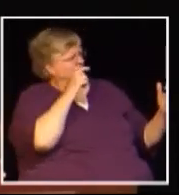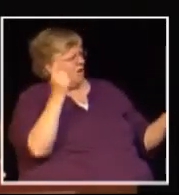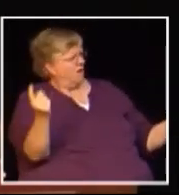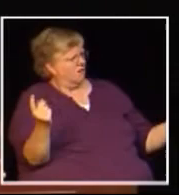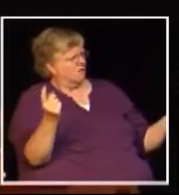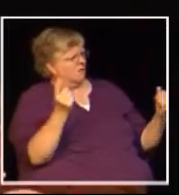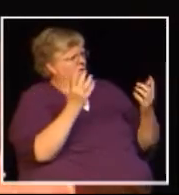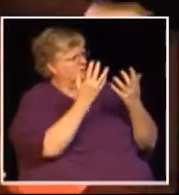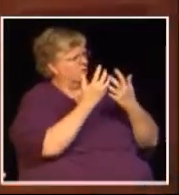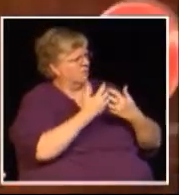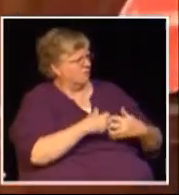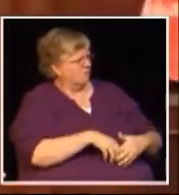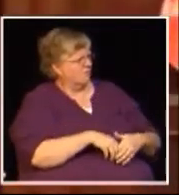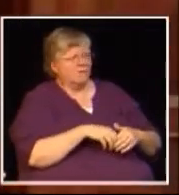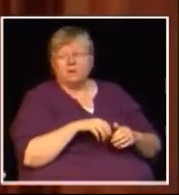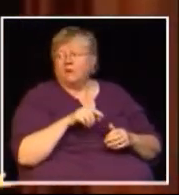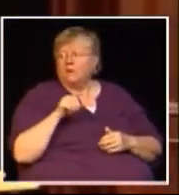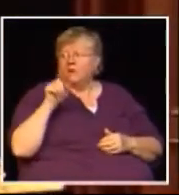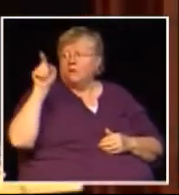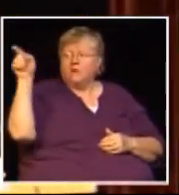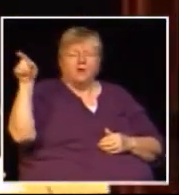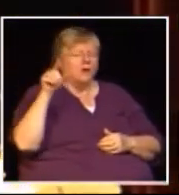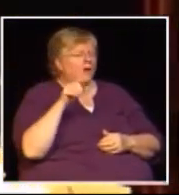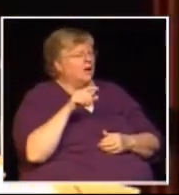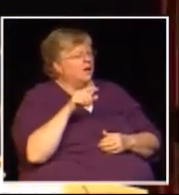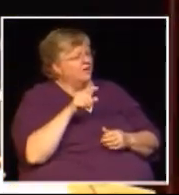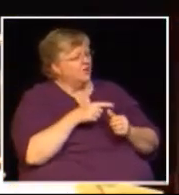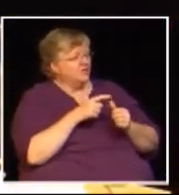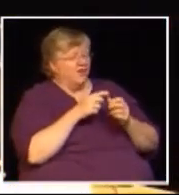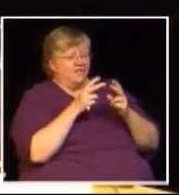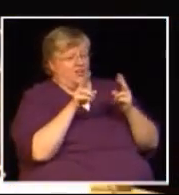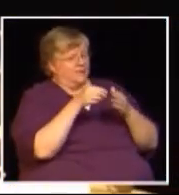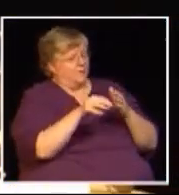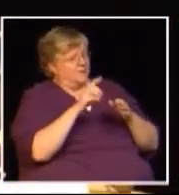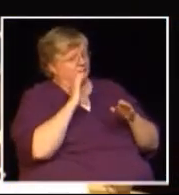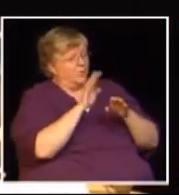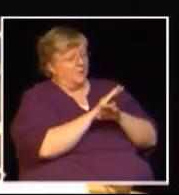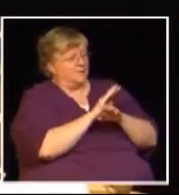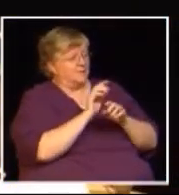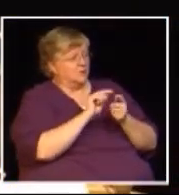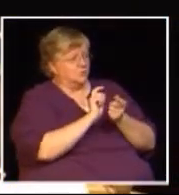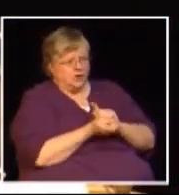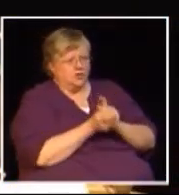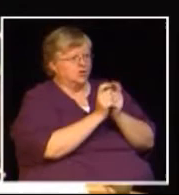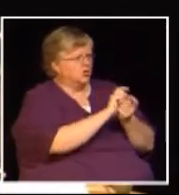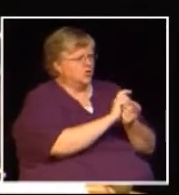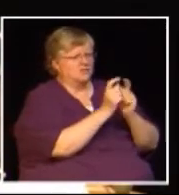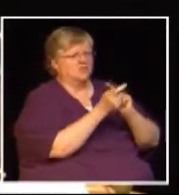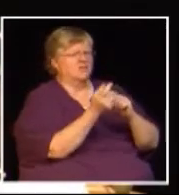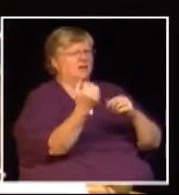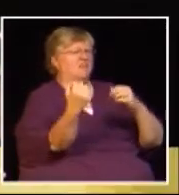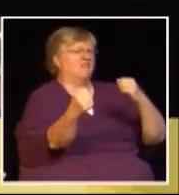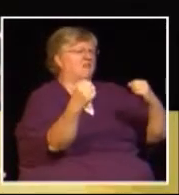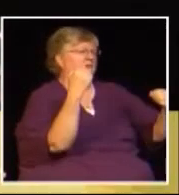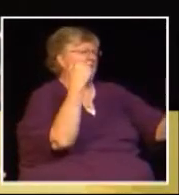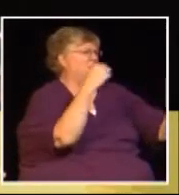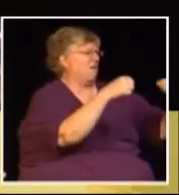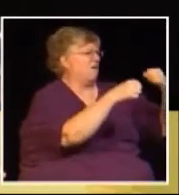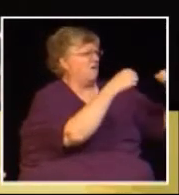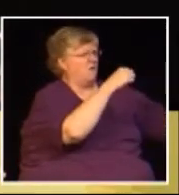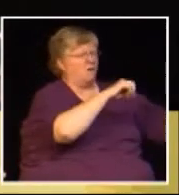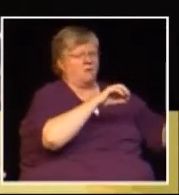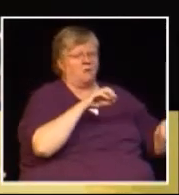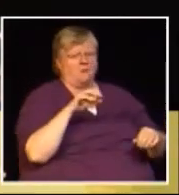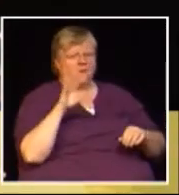first of all it's very very expensive for businesses to flip flop back and forth on a tax policy it's